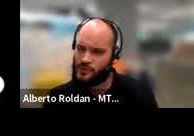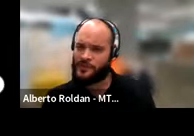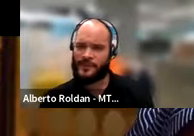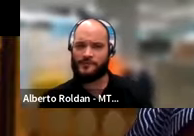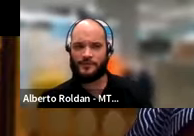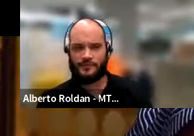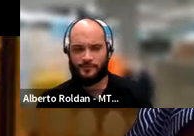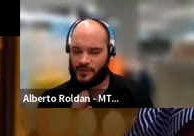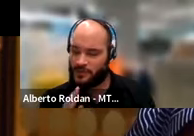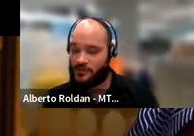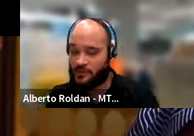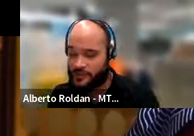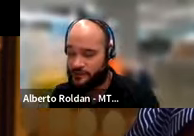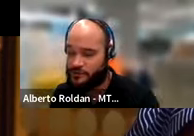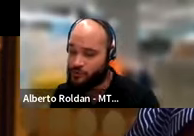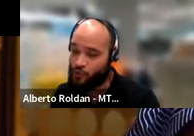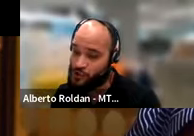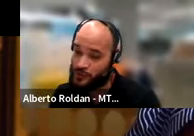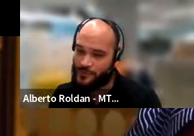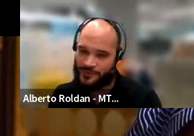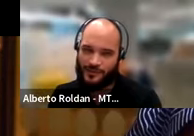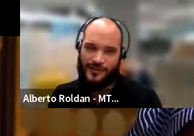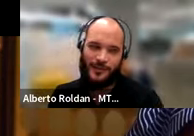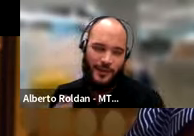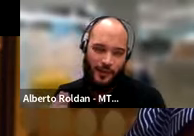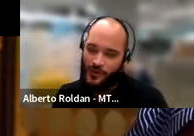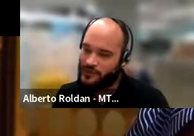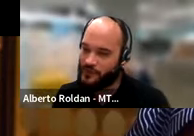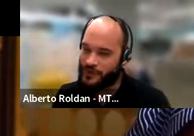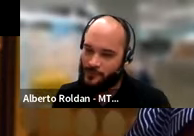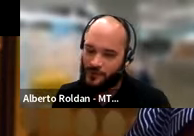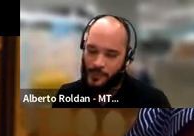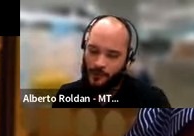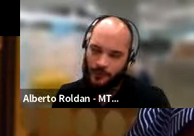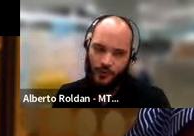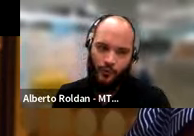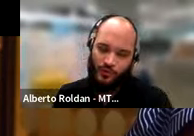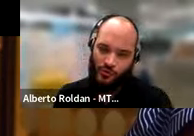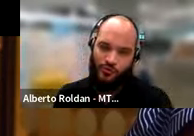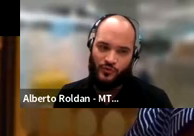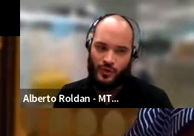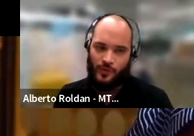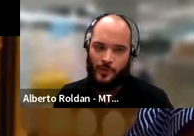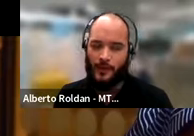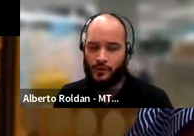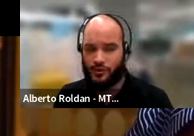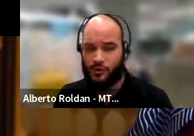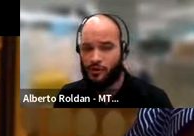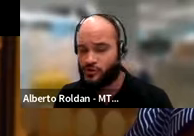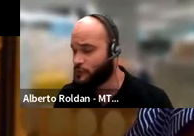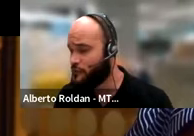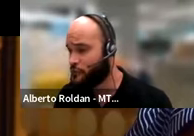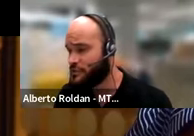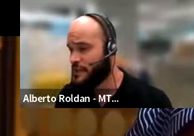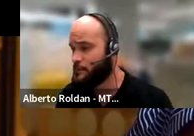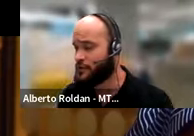so some of the benefits is contactless so no more swiping weekly fare capping which we'll go through as well you can